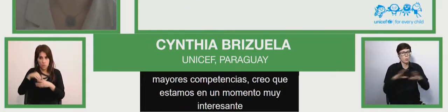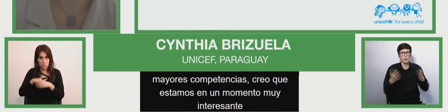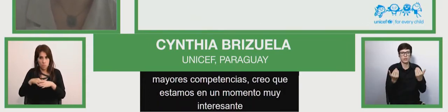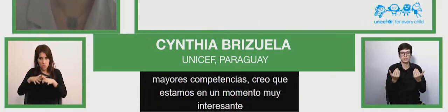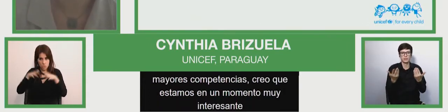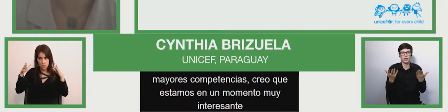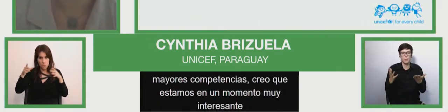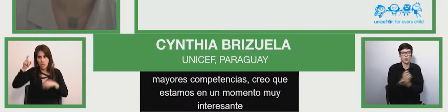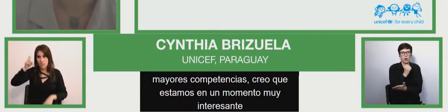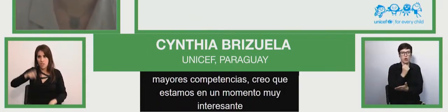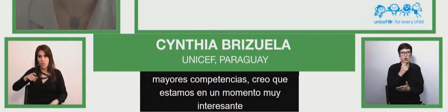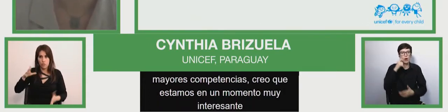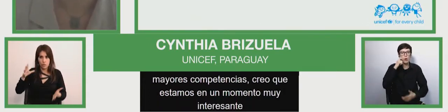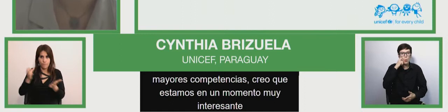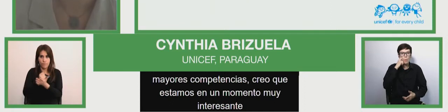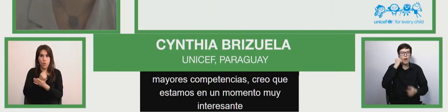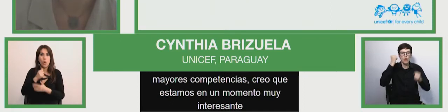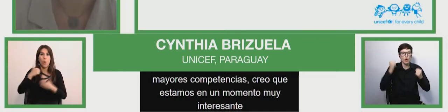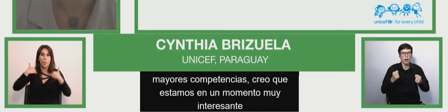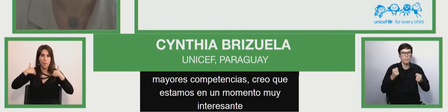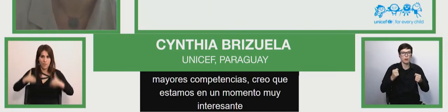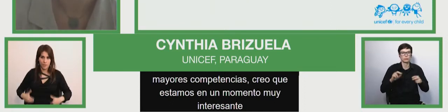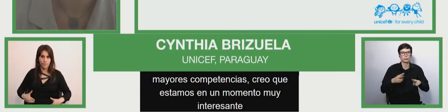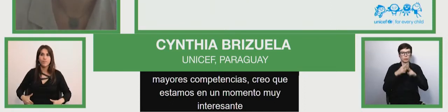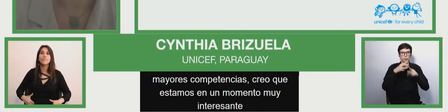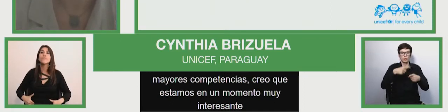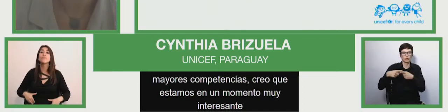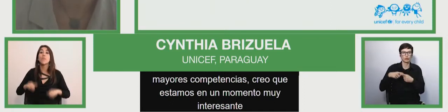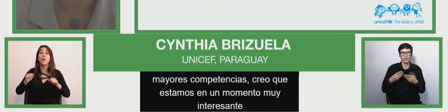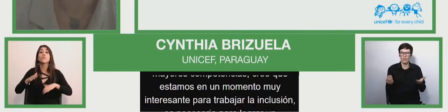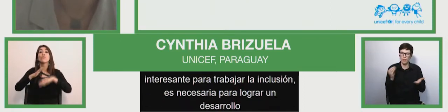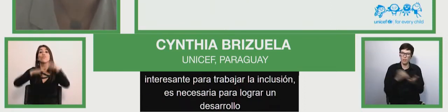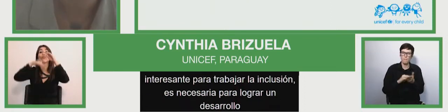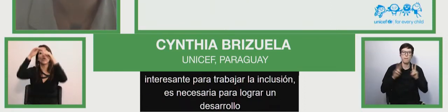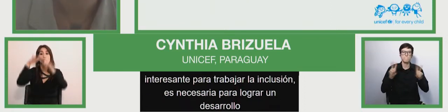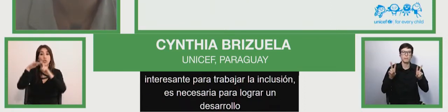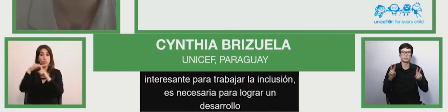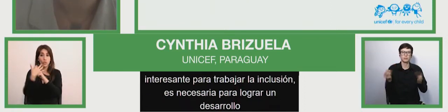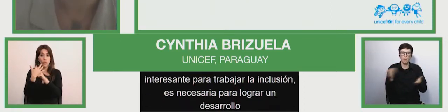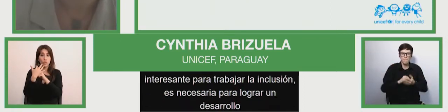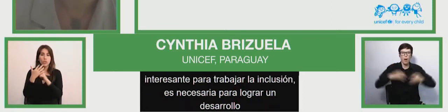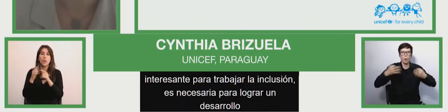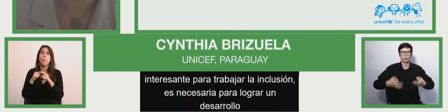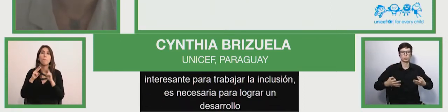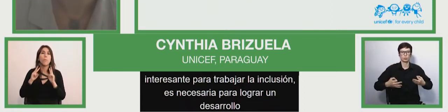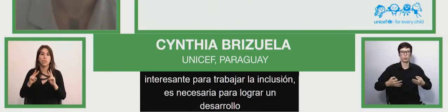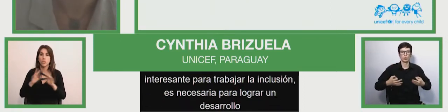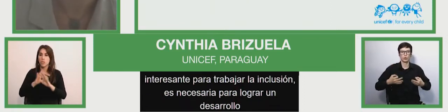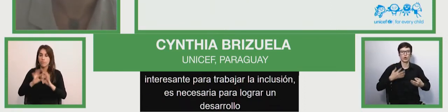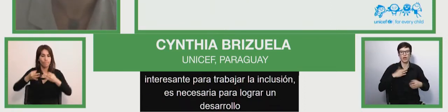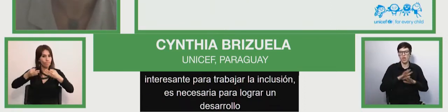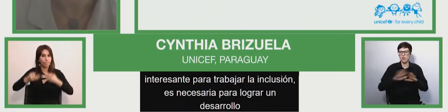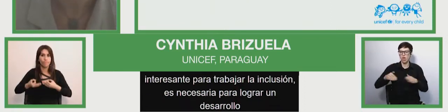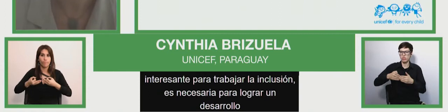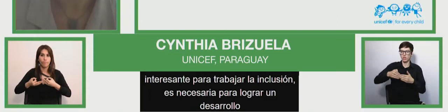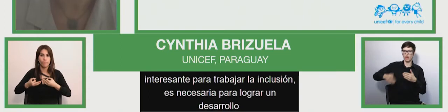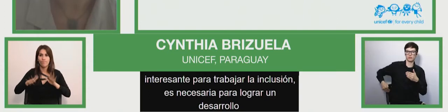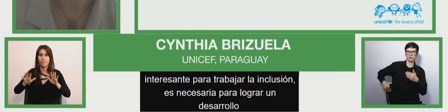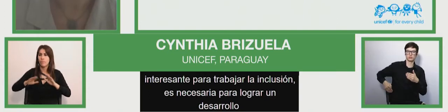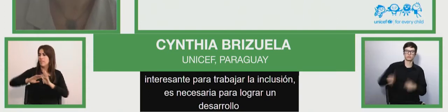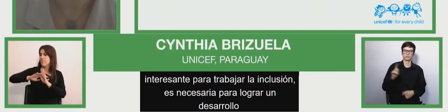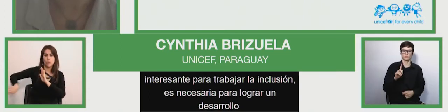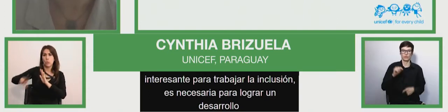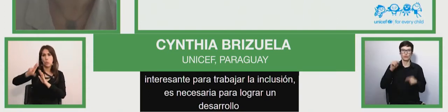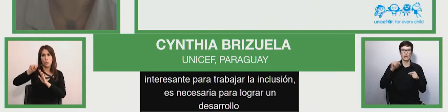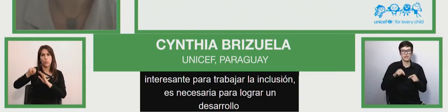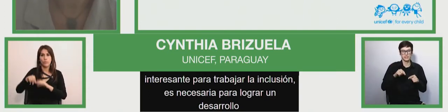capable of building more peaceful and fair capacities where no one is left behind that is